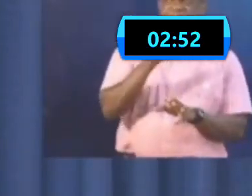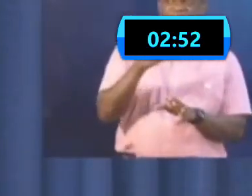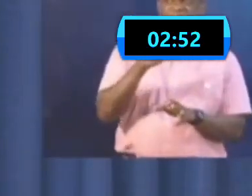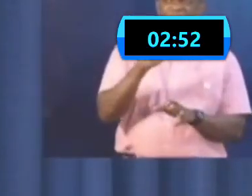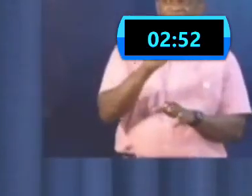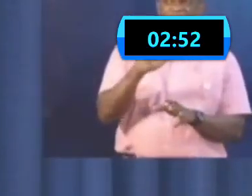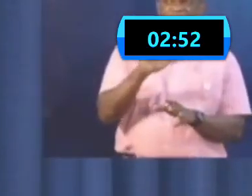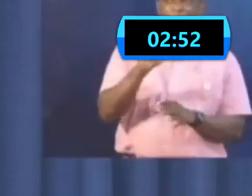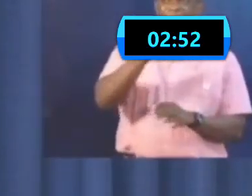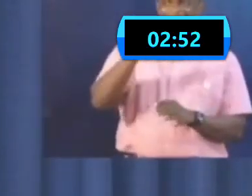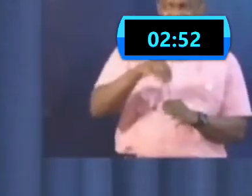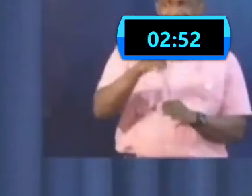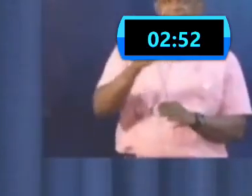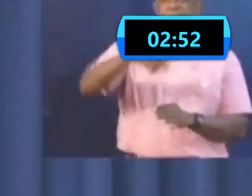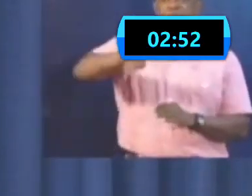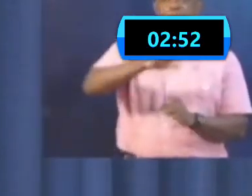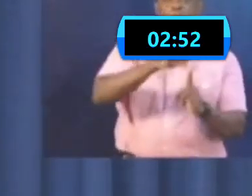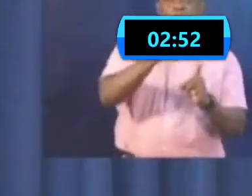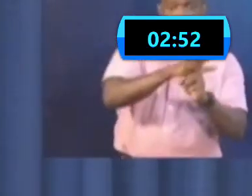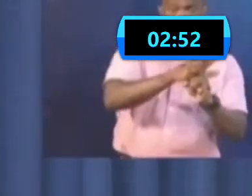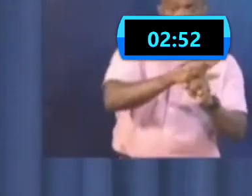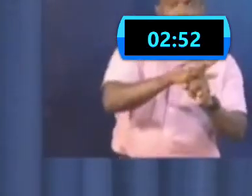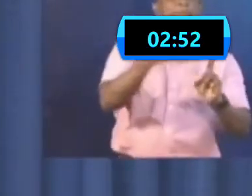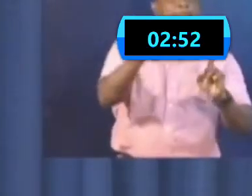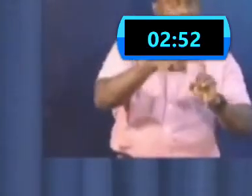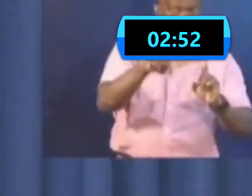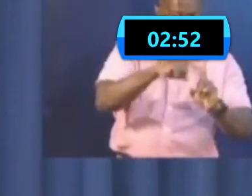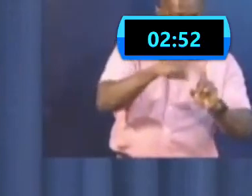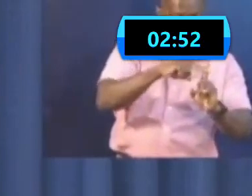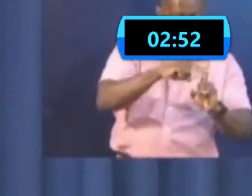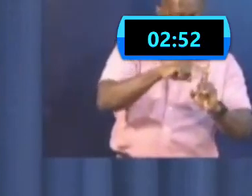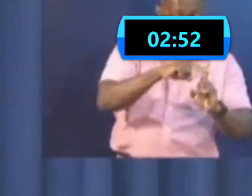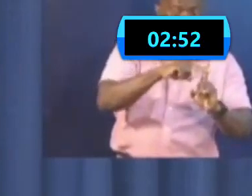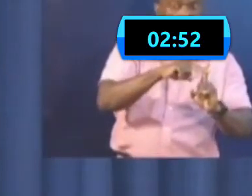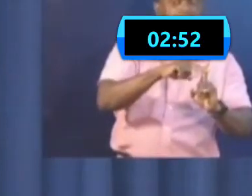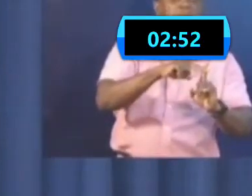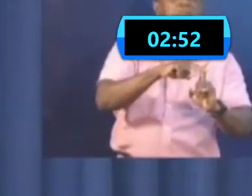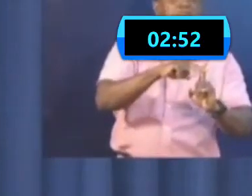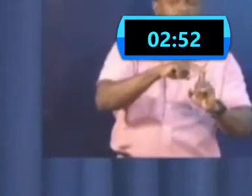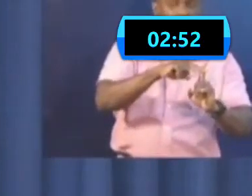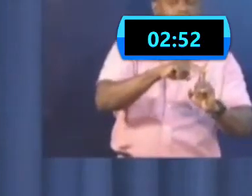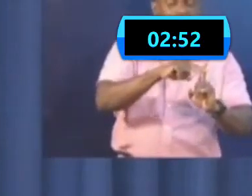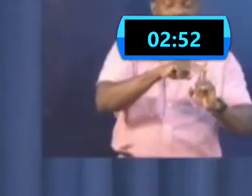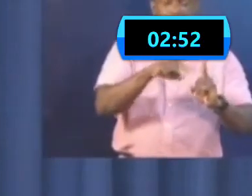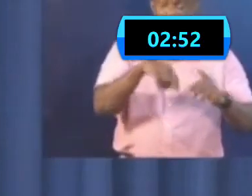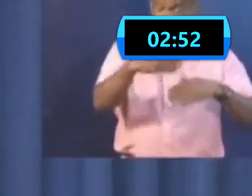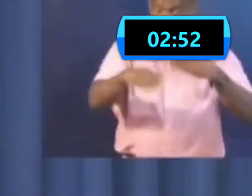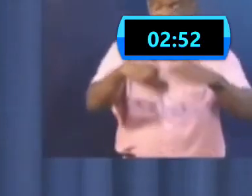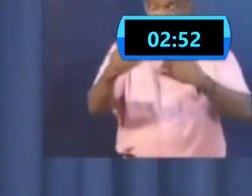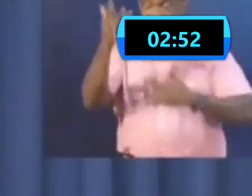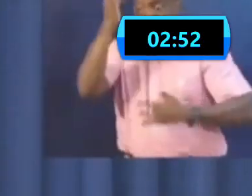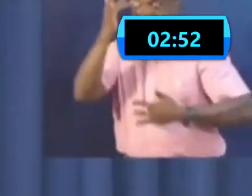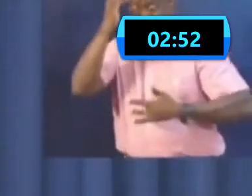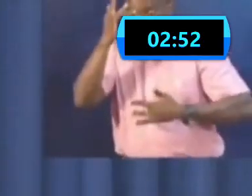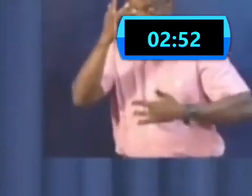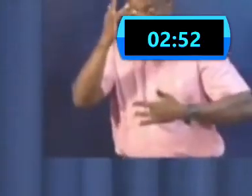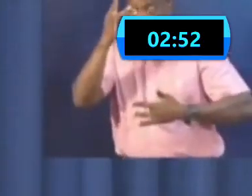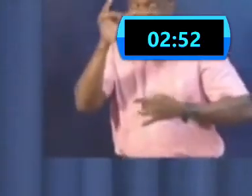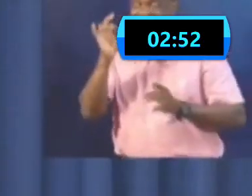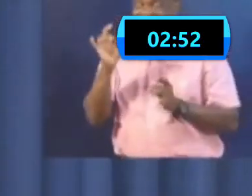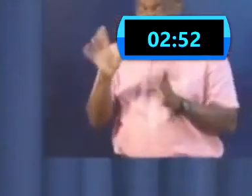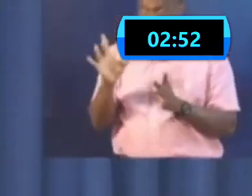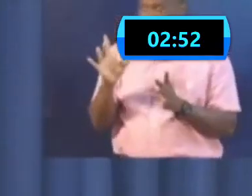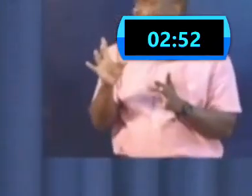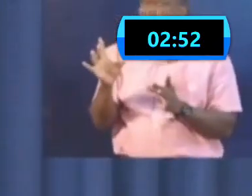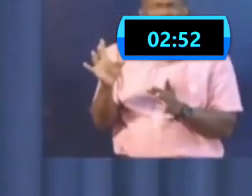who were exposed and deemed positive would literally not get sick. And then we learned